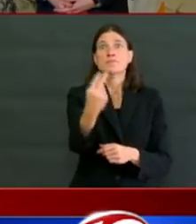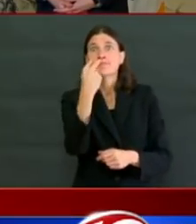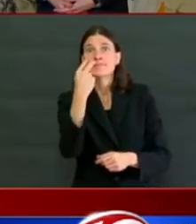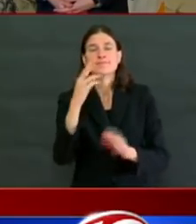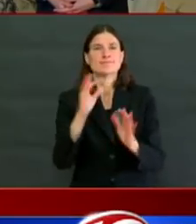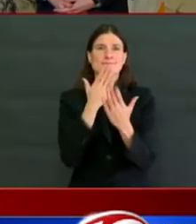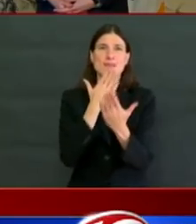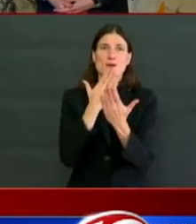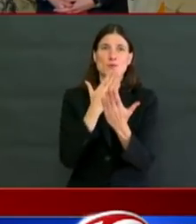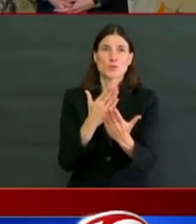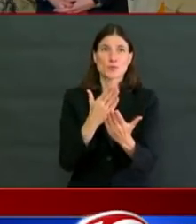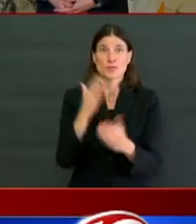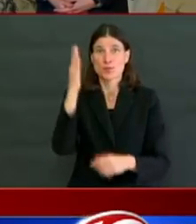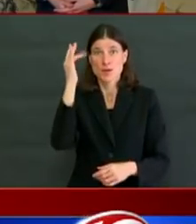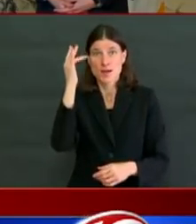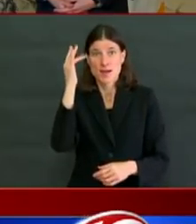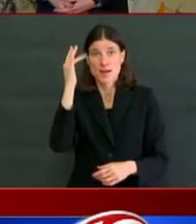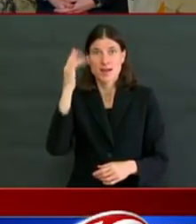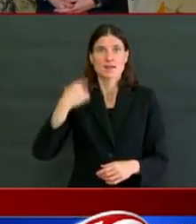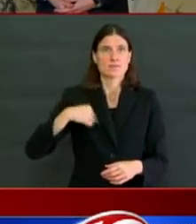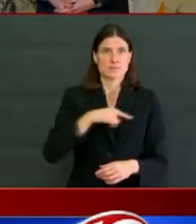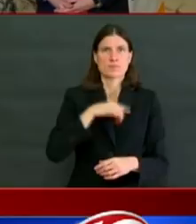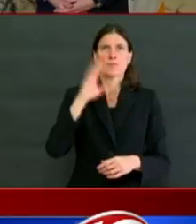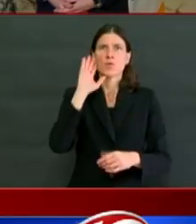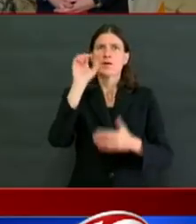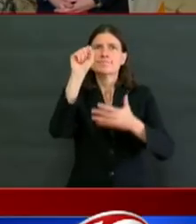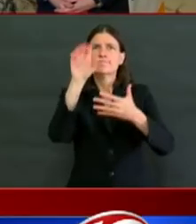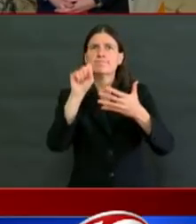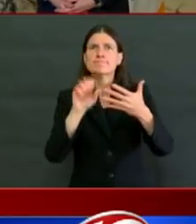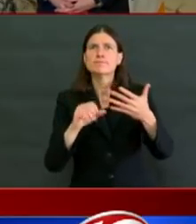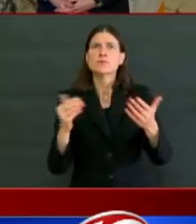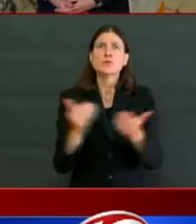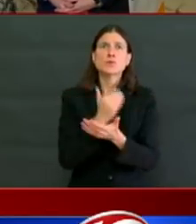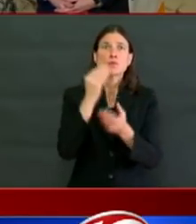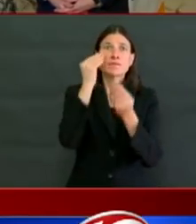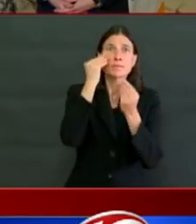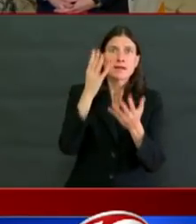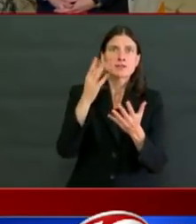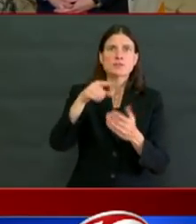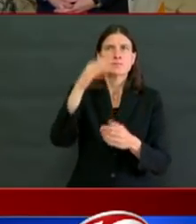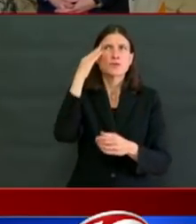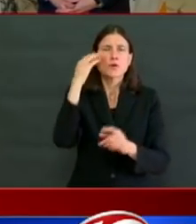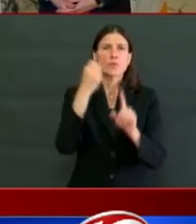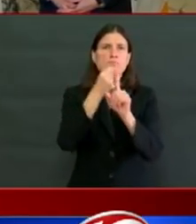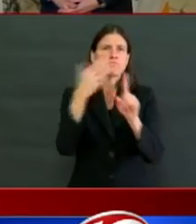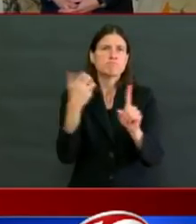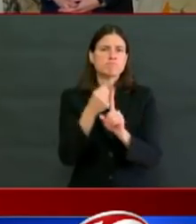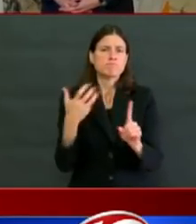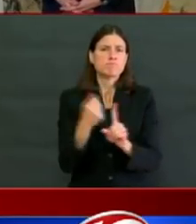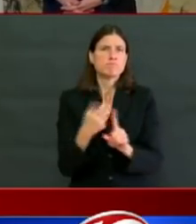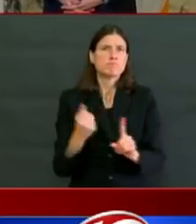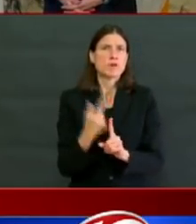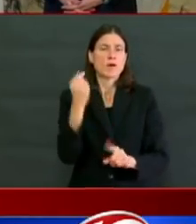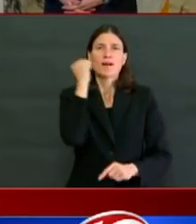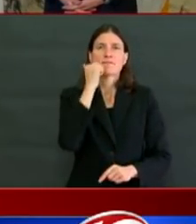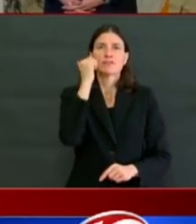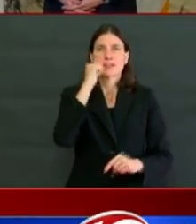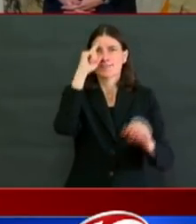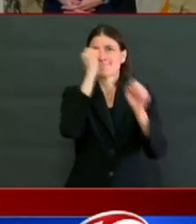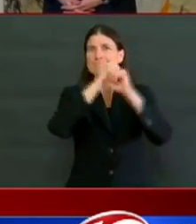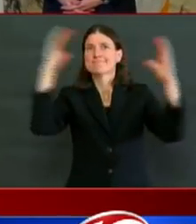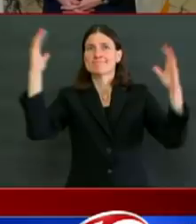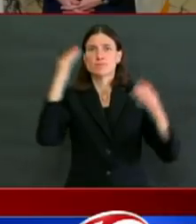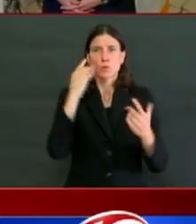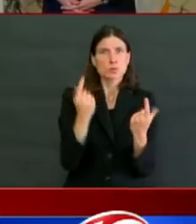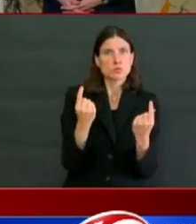pattern of every day a little bit more information, and it'll be important for you to digest that so you can keep yourself safe